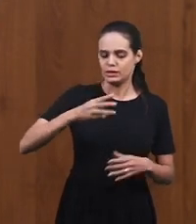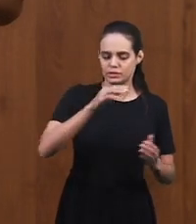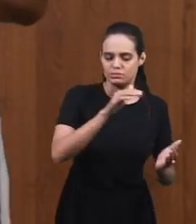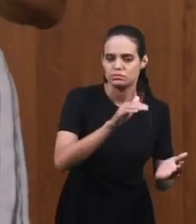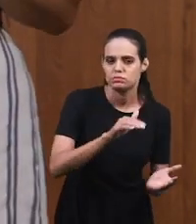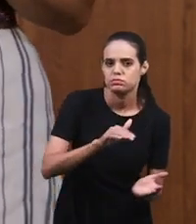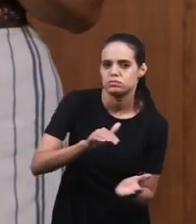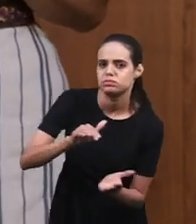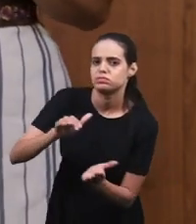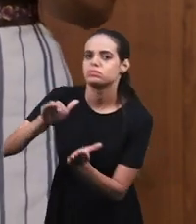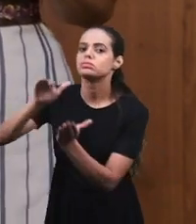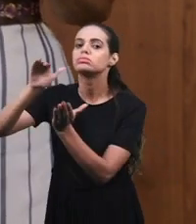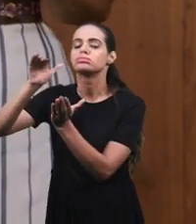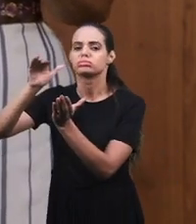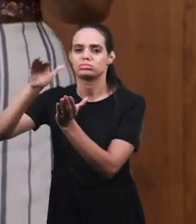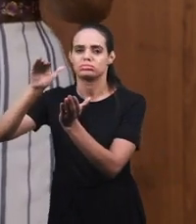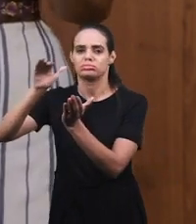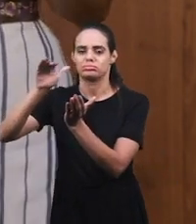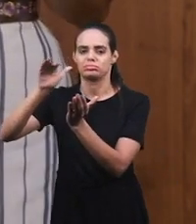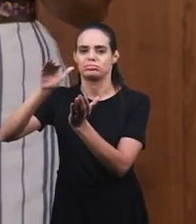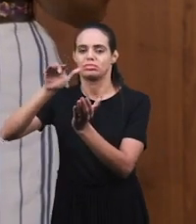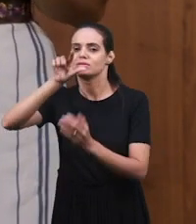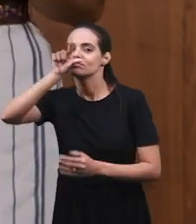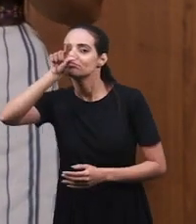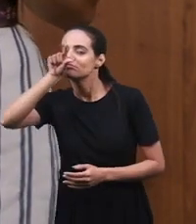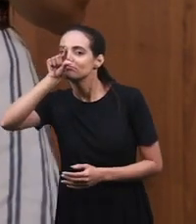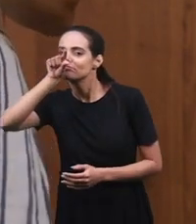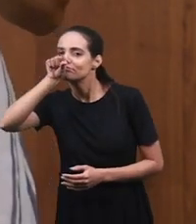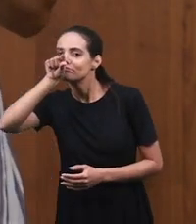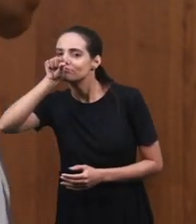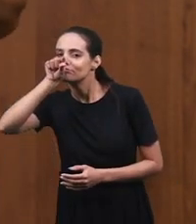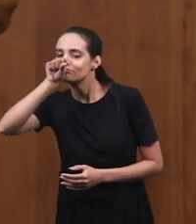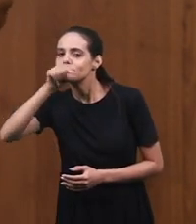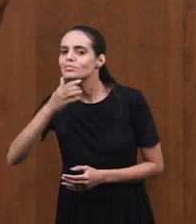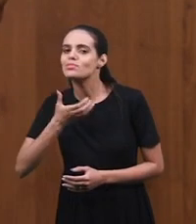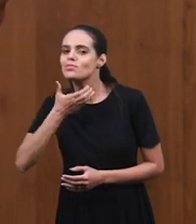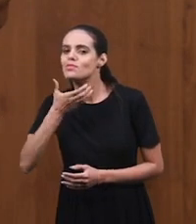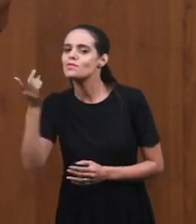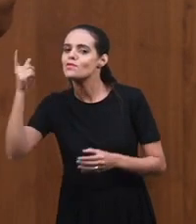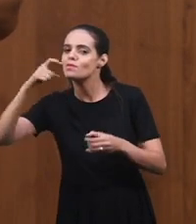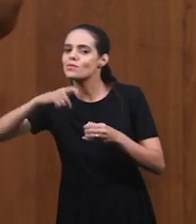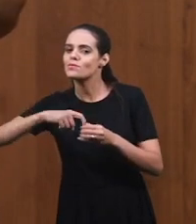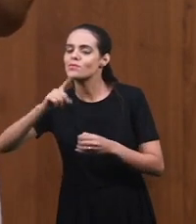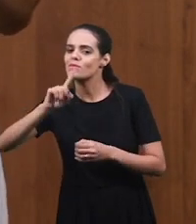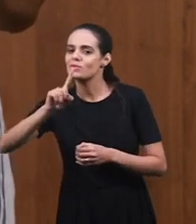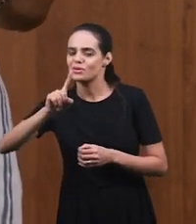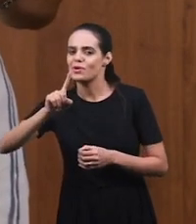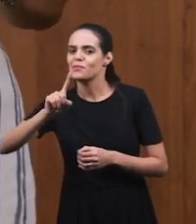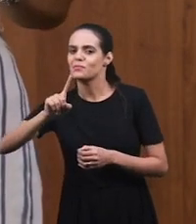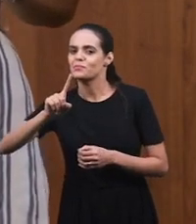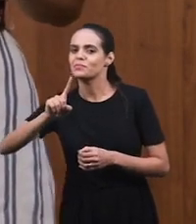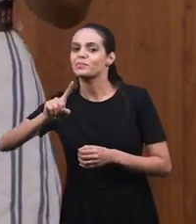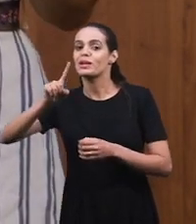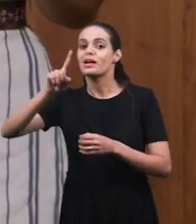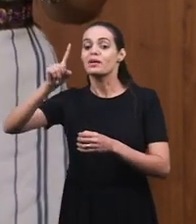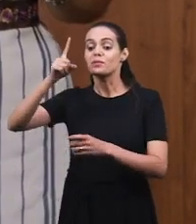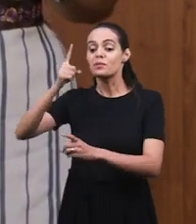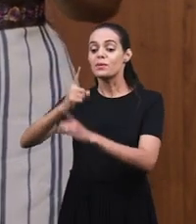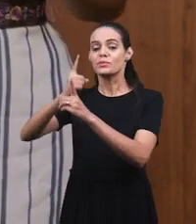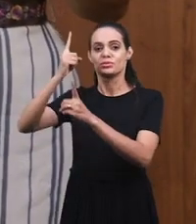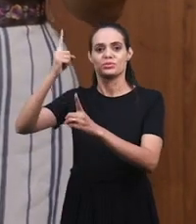the third time, the dove did not come back. He found a new home. The earth was ready.